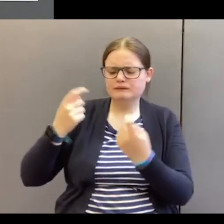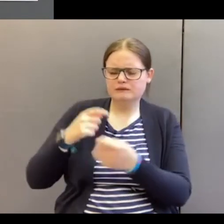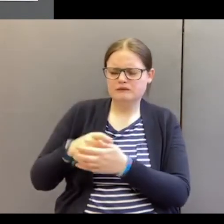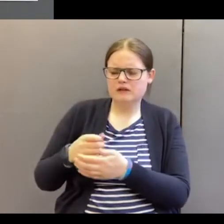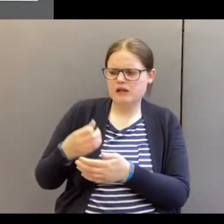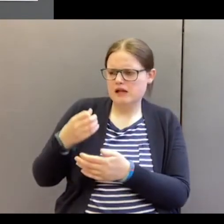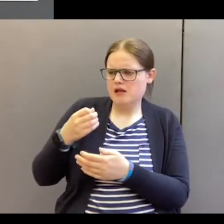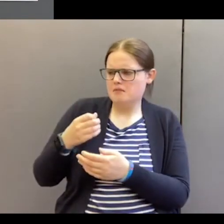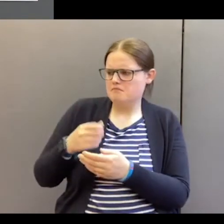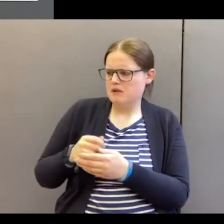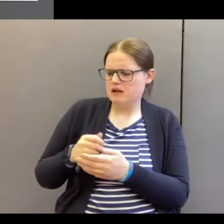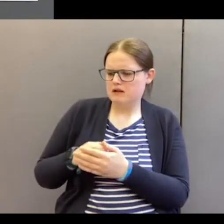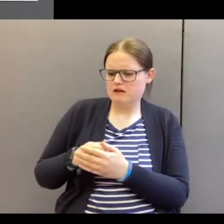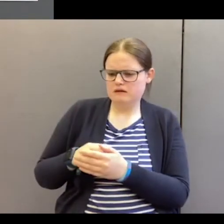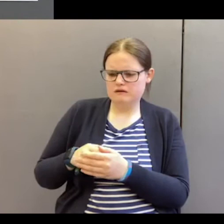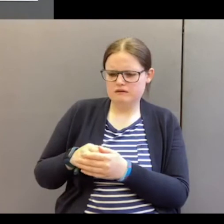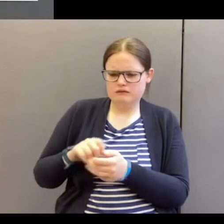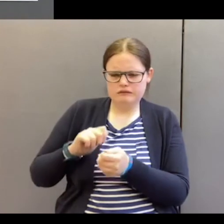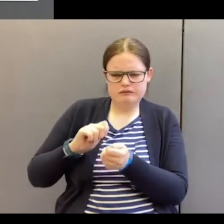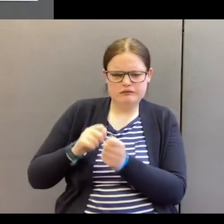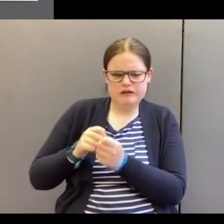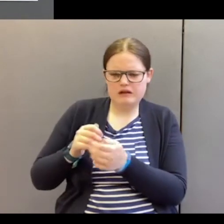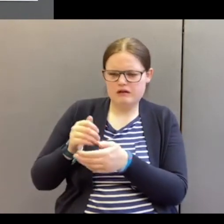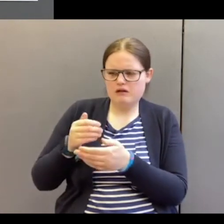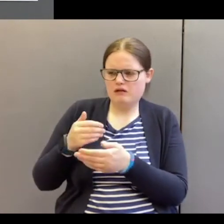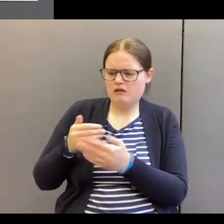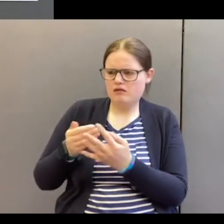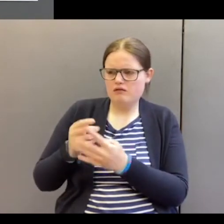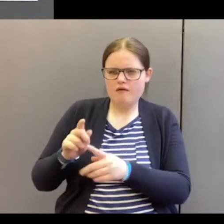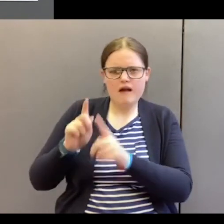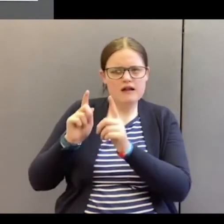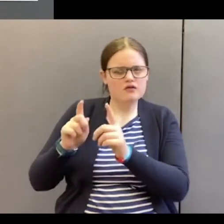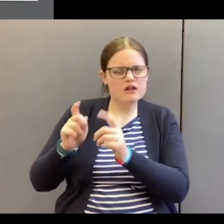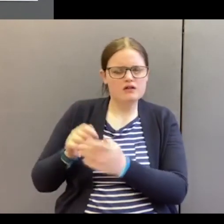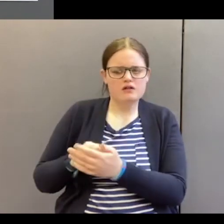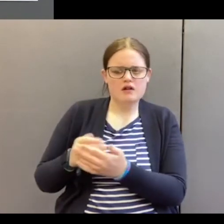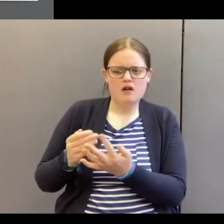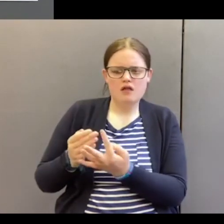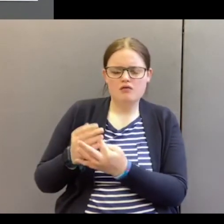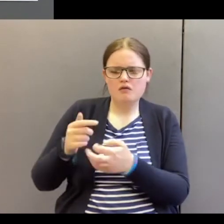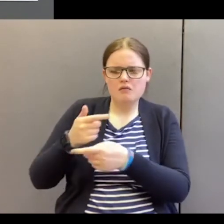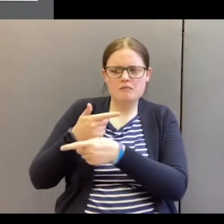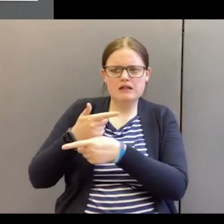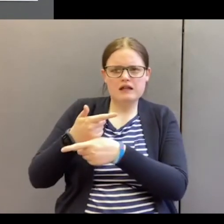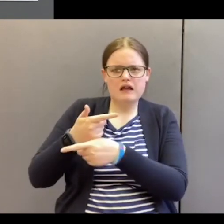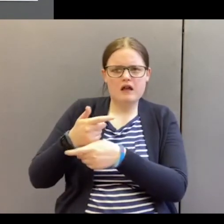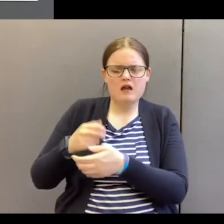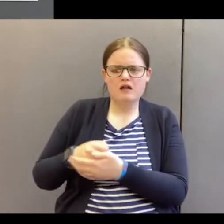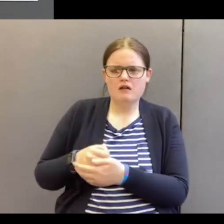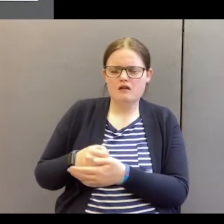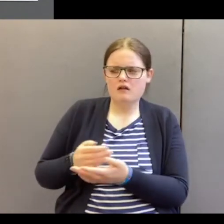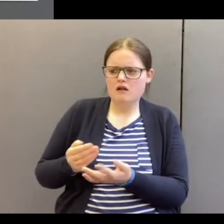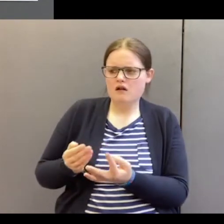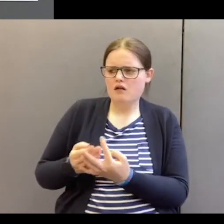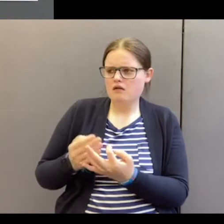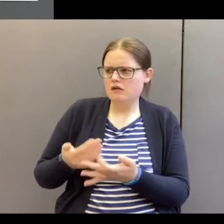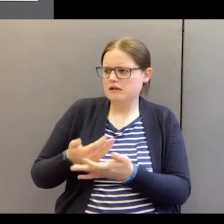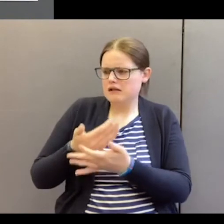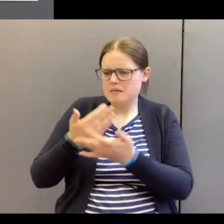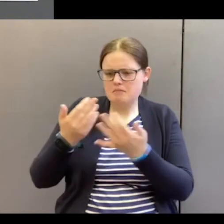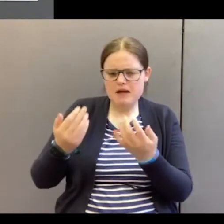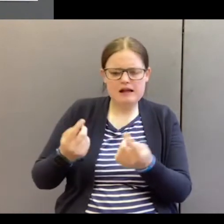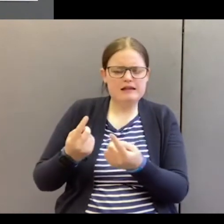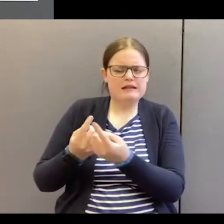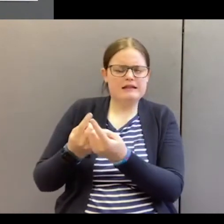stamped through the education system, through the media, through so many outlets of